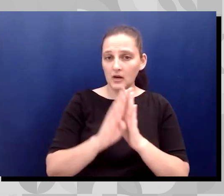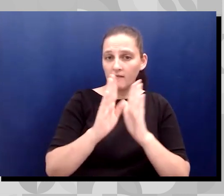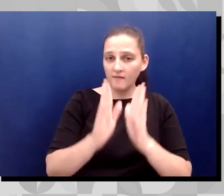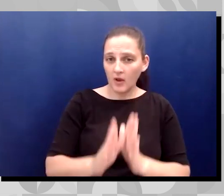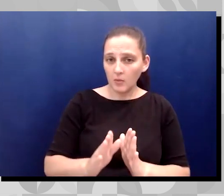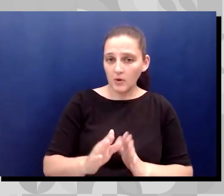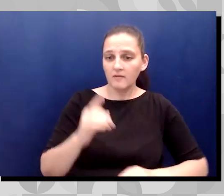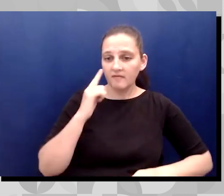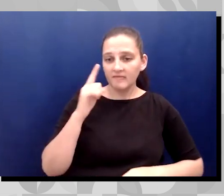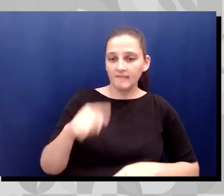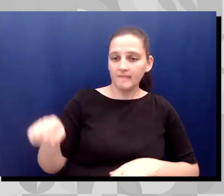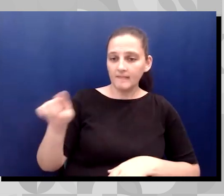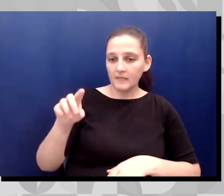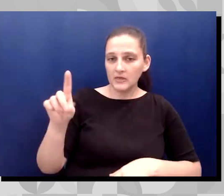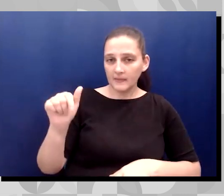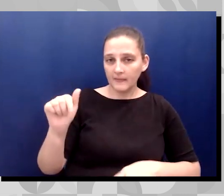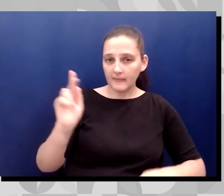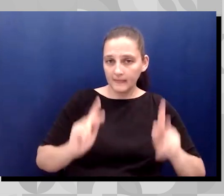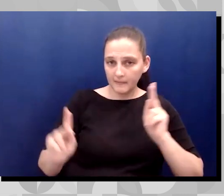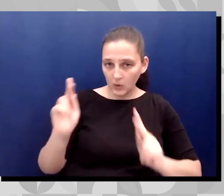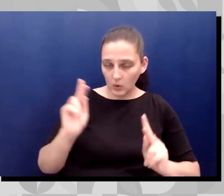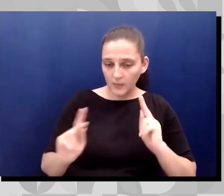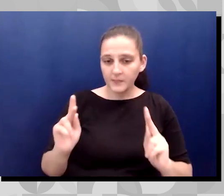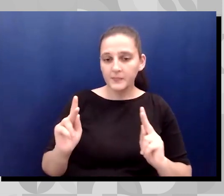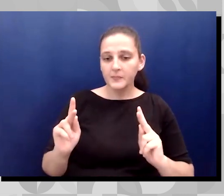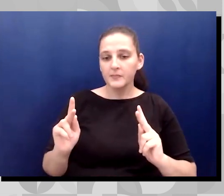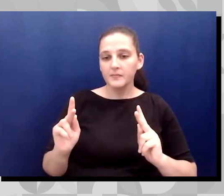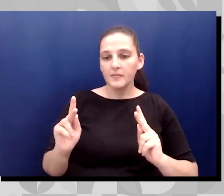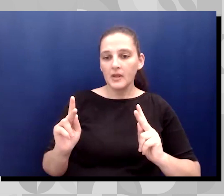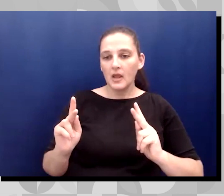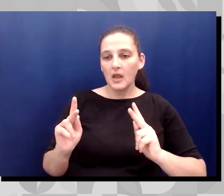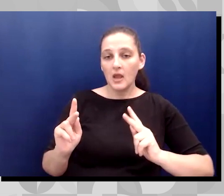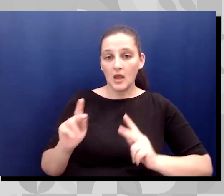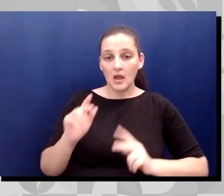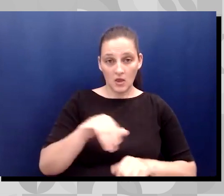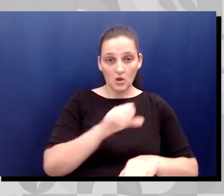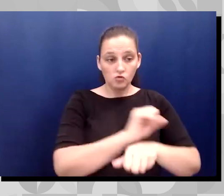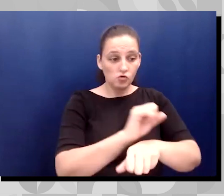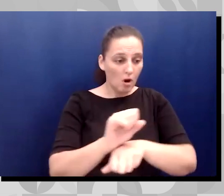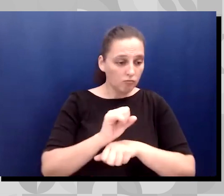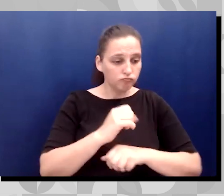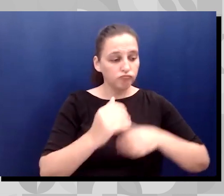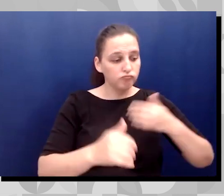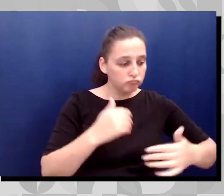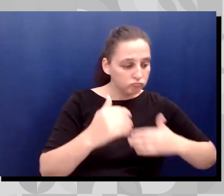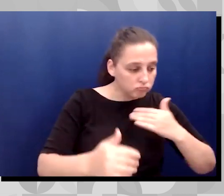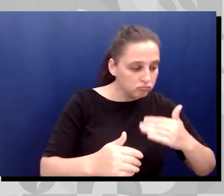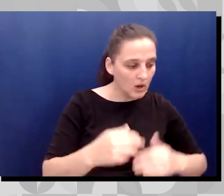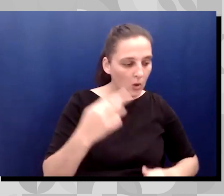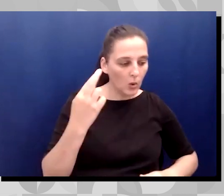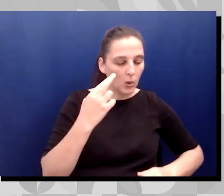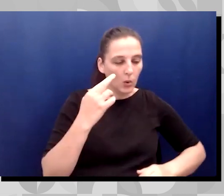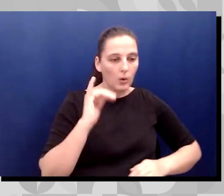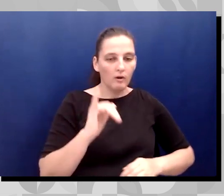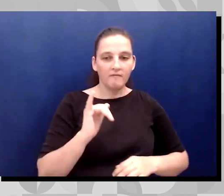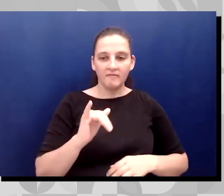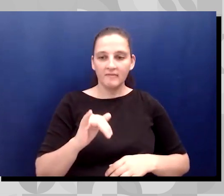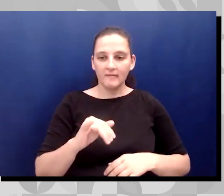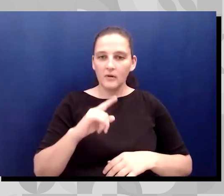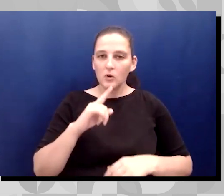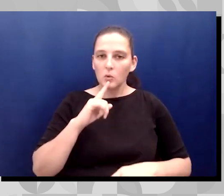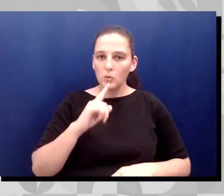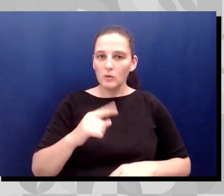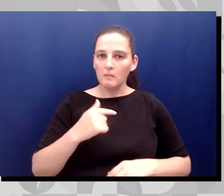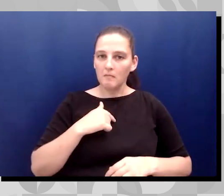discovered my talent of comedy. I would get in trouble